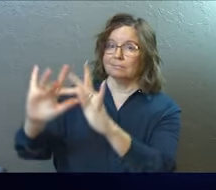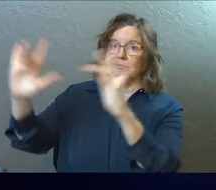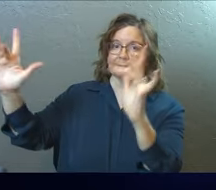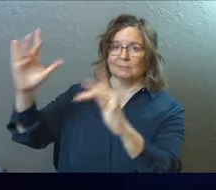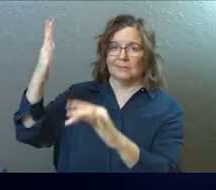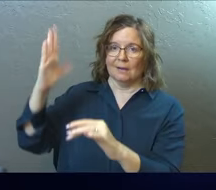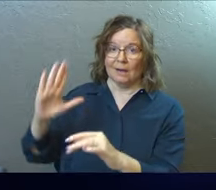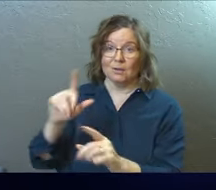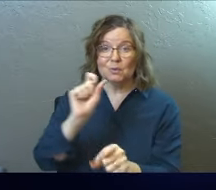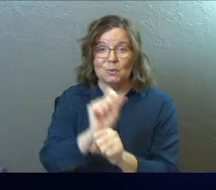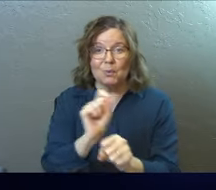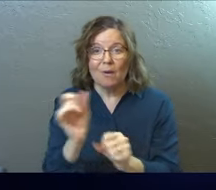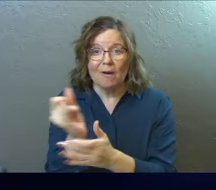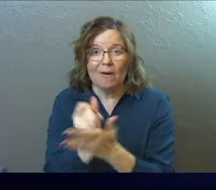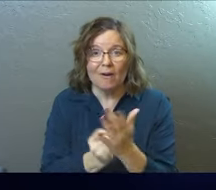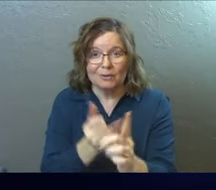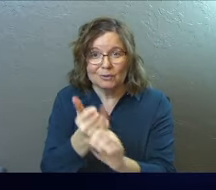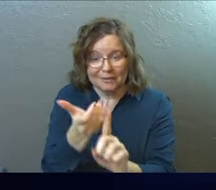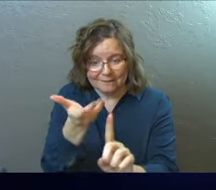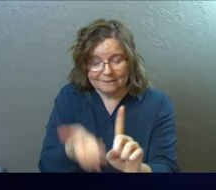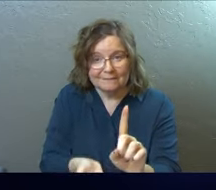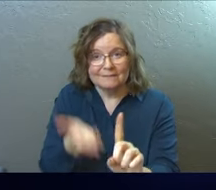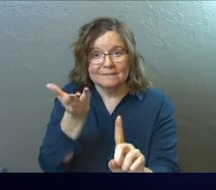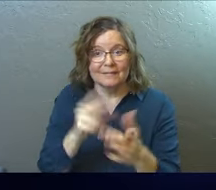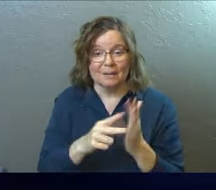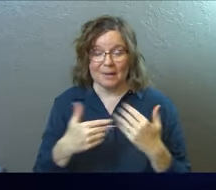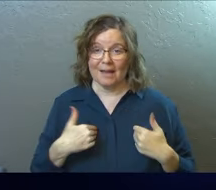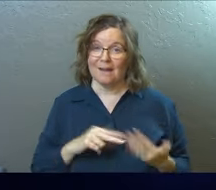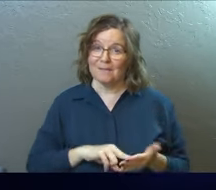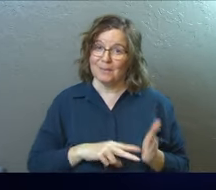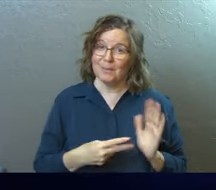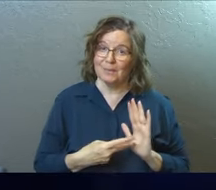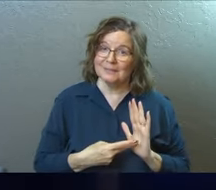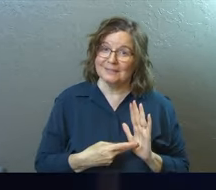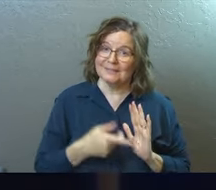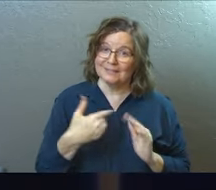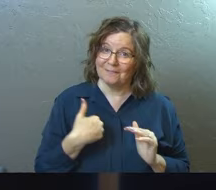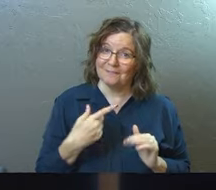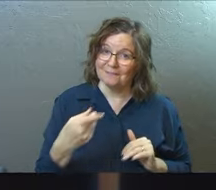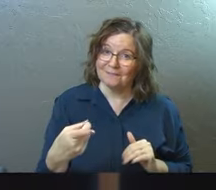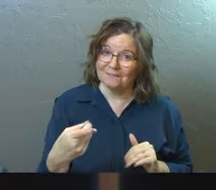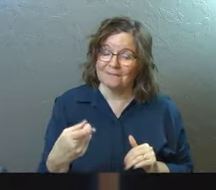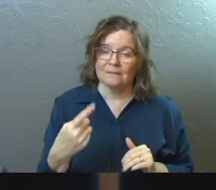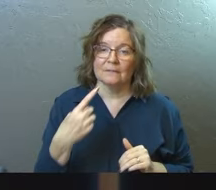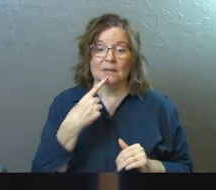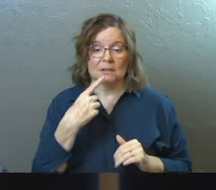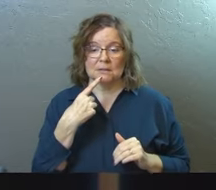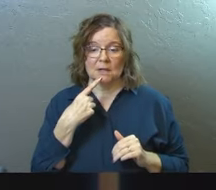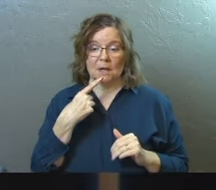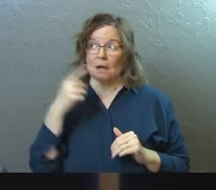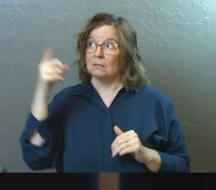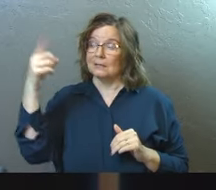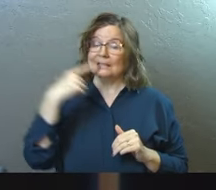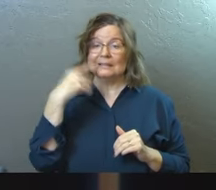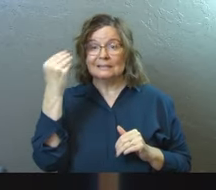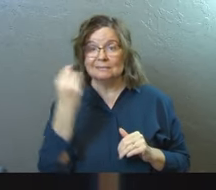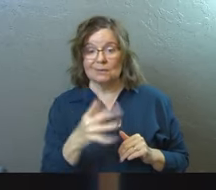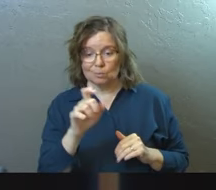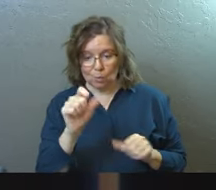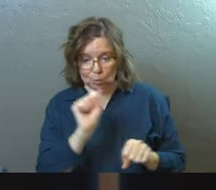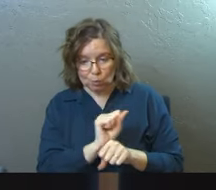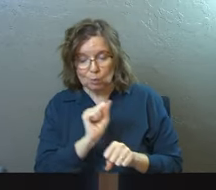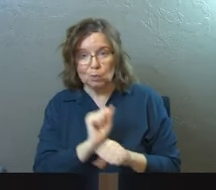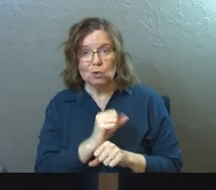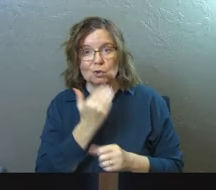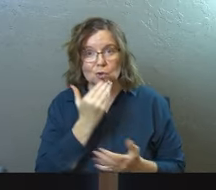And so you're a work of art. And that means you have purpose. And then he goes on to say that you're supposed to do good works that God